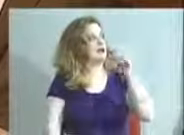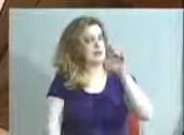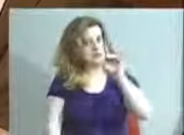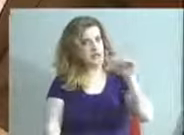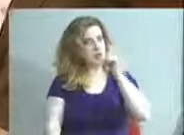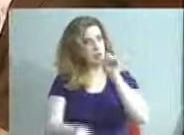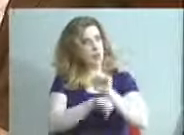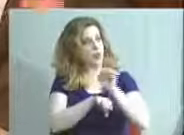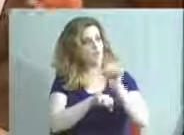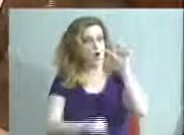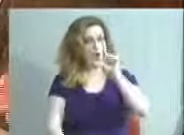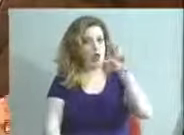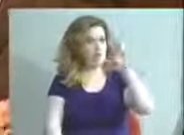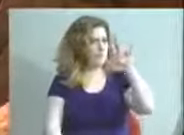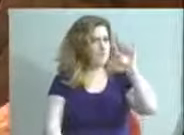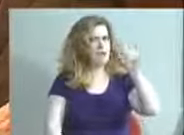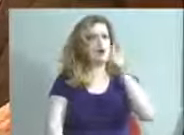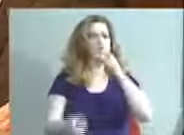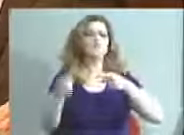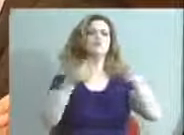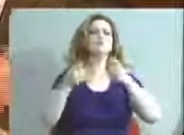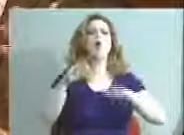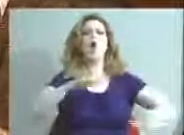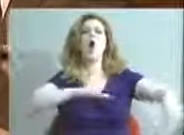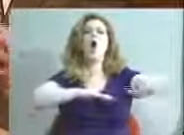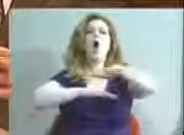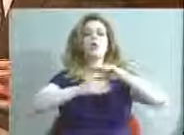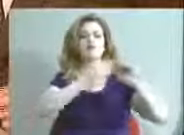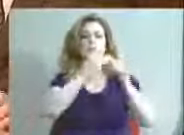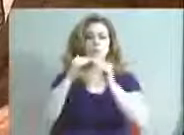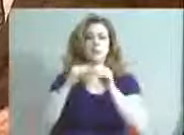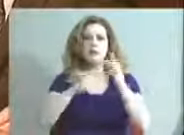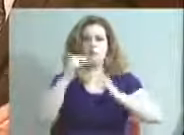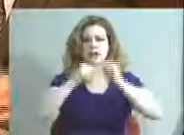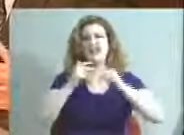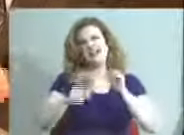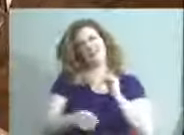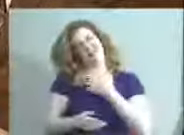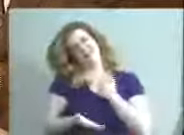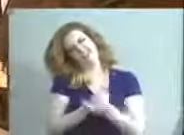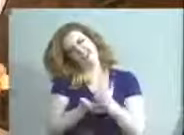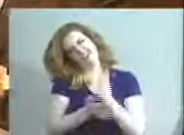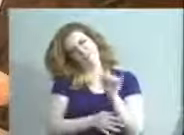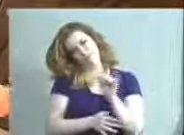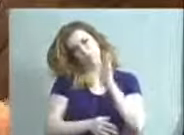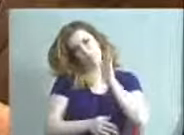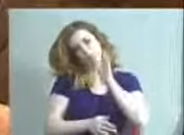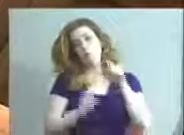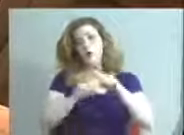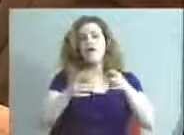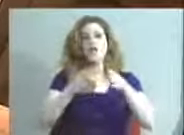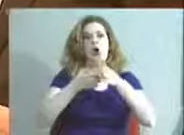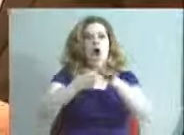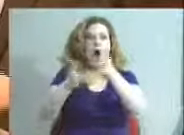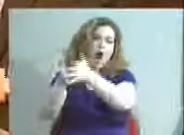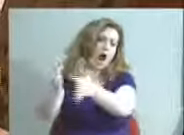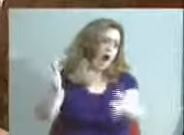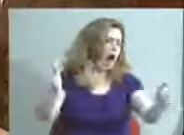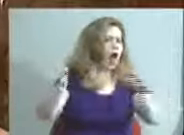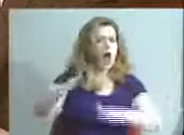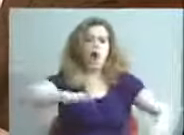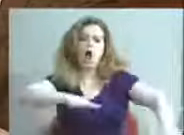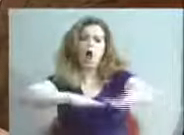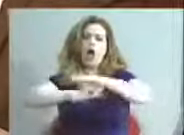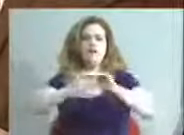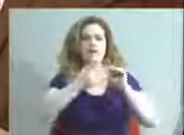works for Louisville Metro and is over all of our community building. And then we'll have staff that will be helping us as well. But this is a great cross-functional team that we